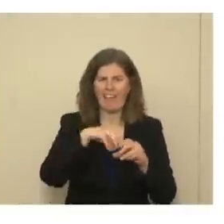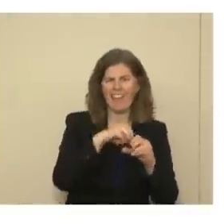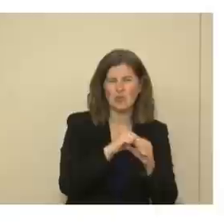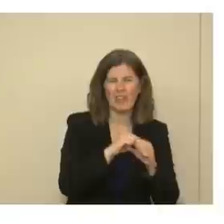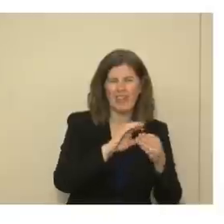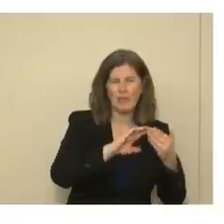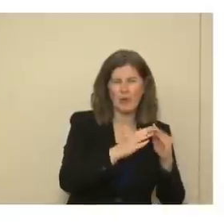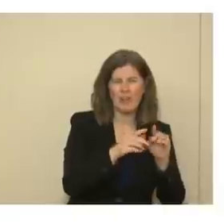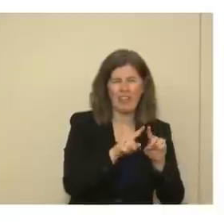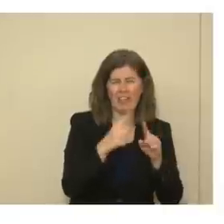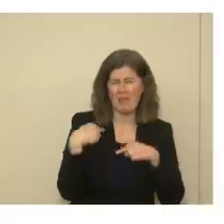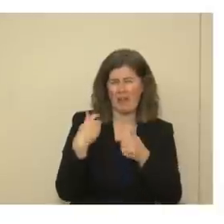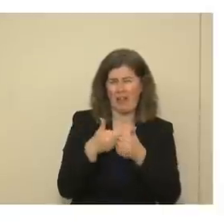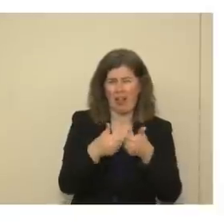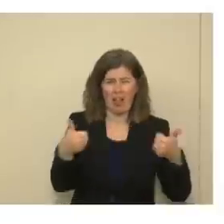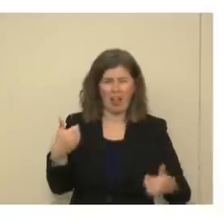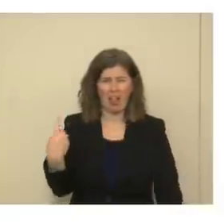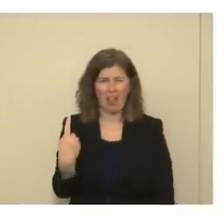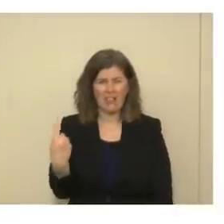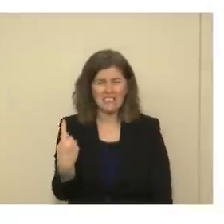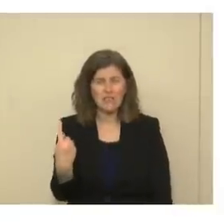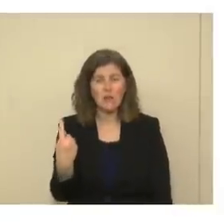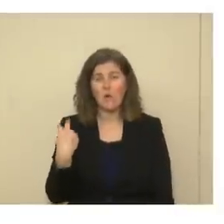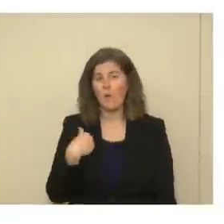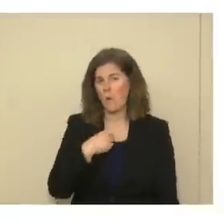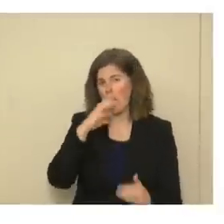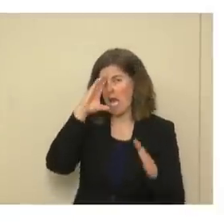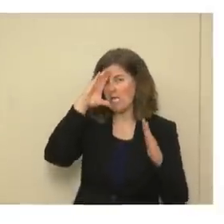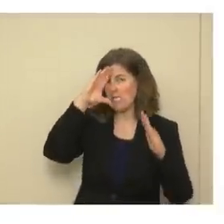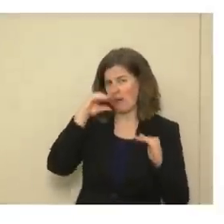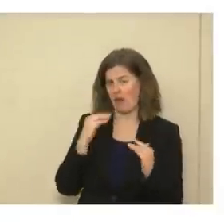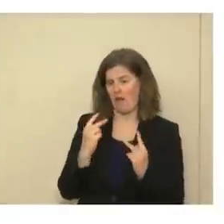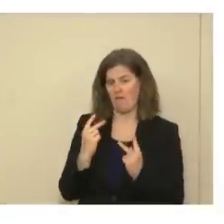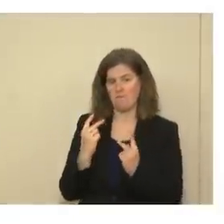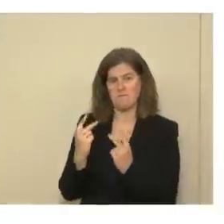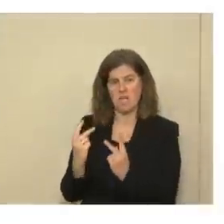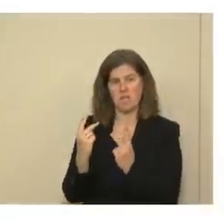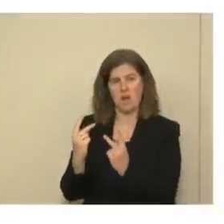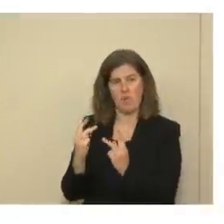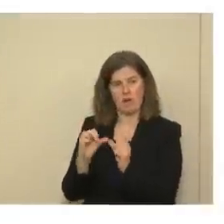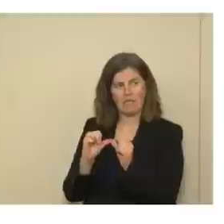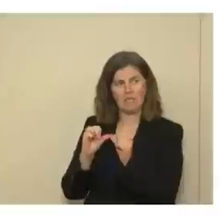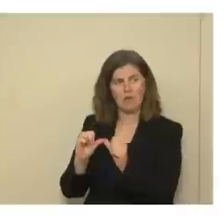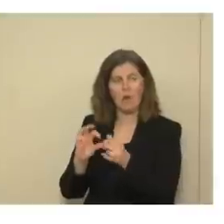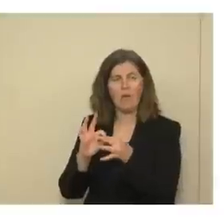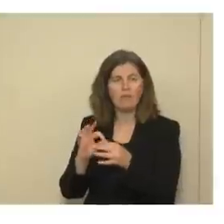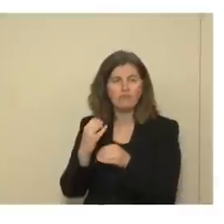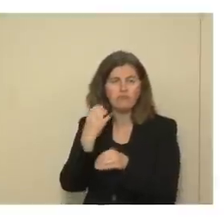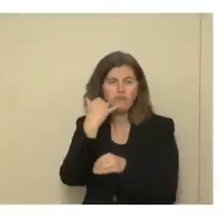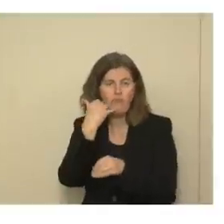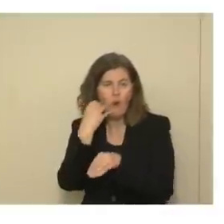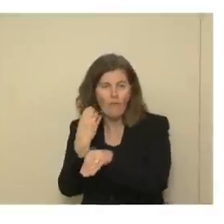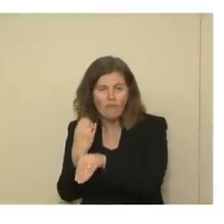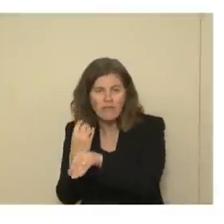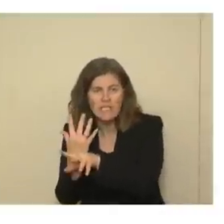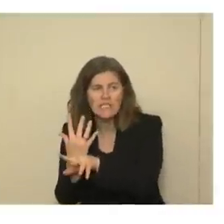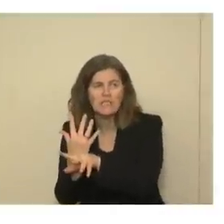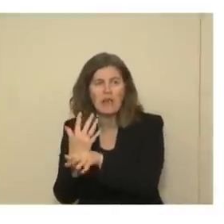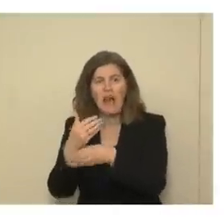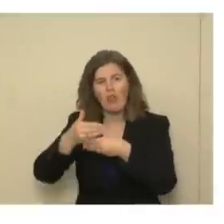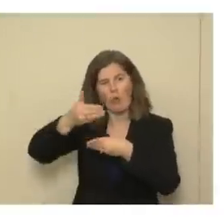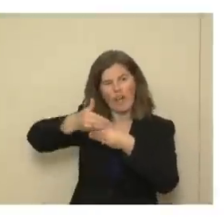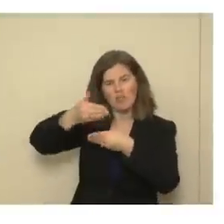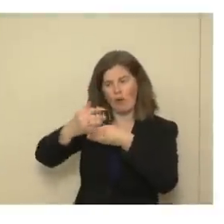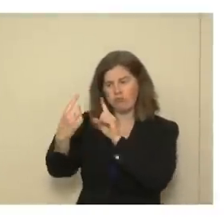as they've been isolated. We expect the visitation to continue in terms of the telephonic and the window